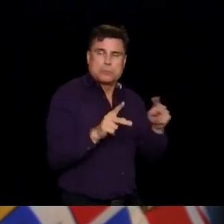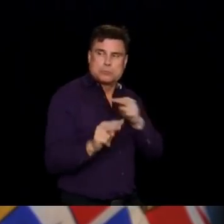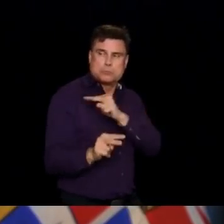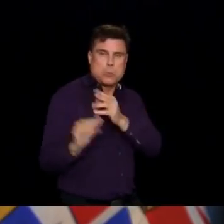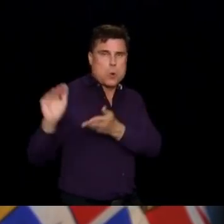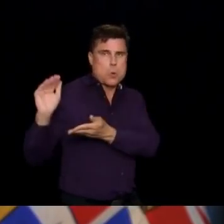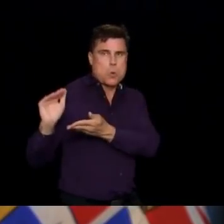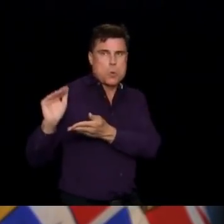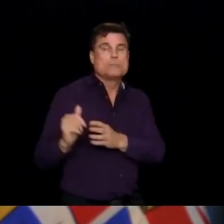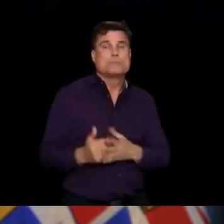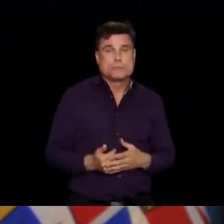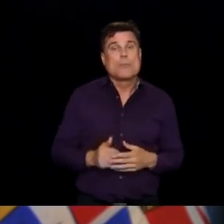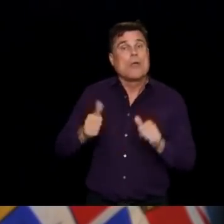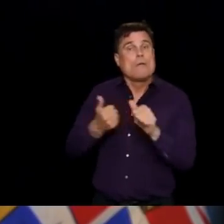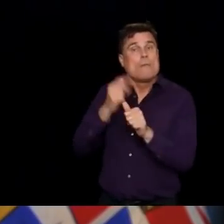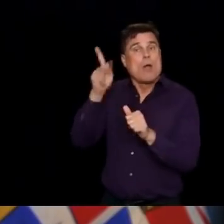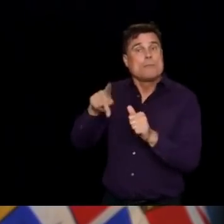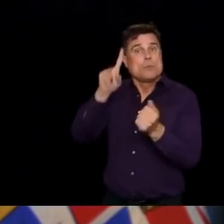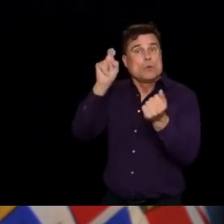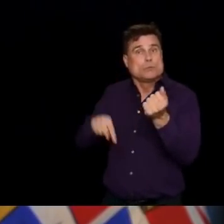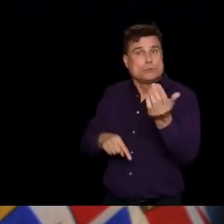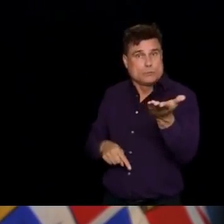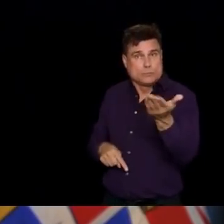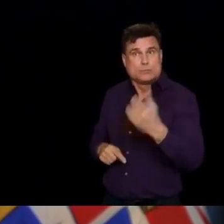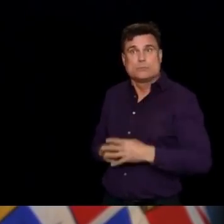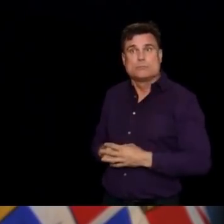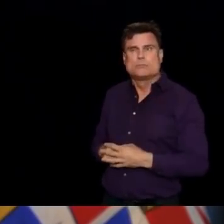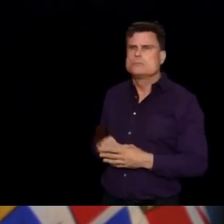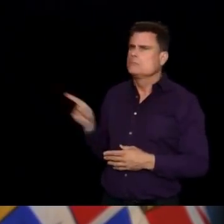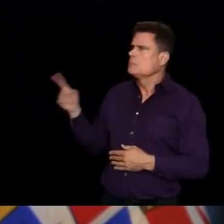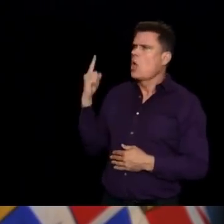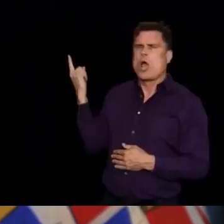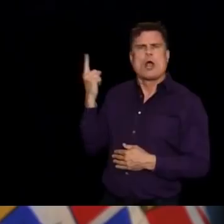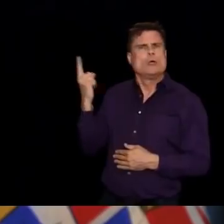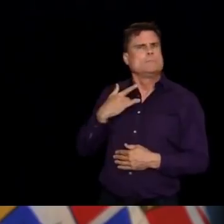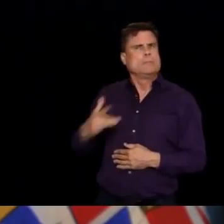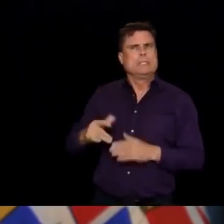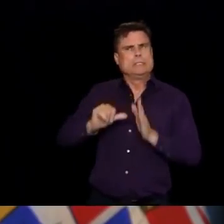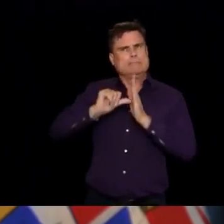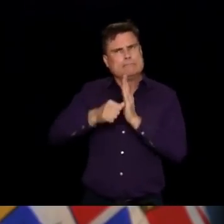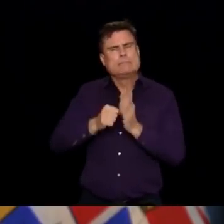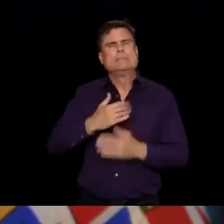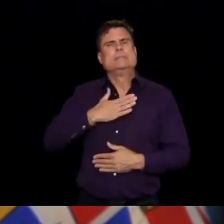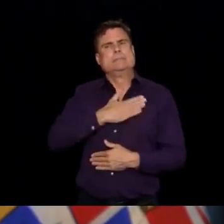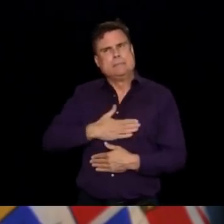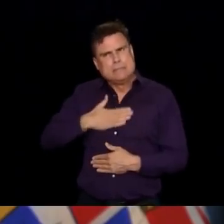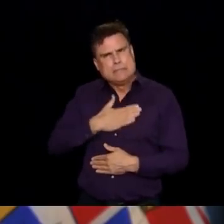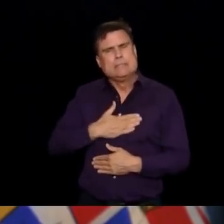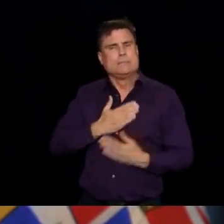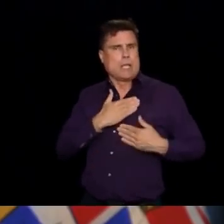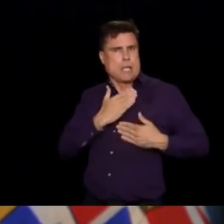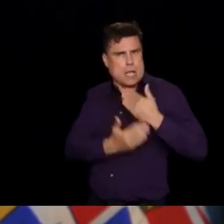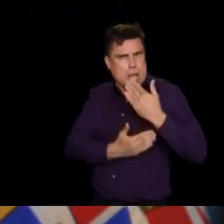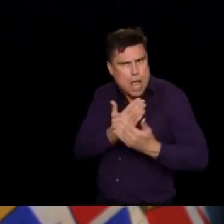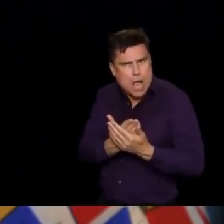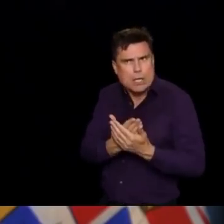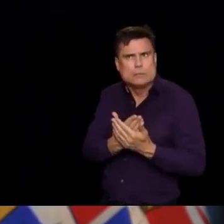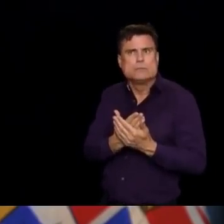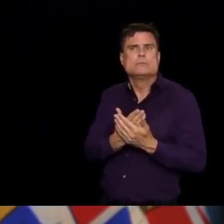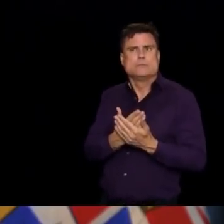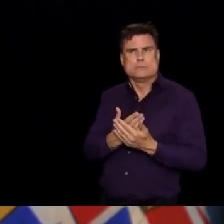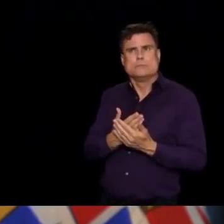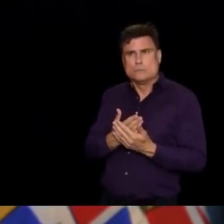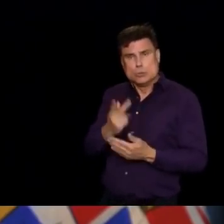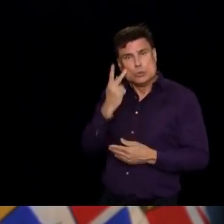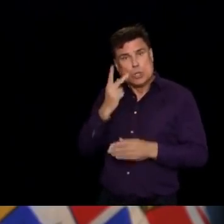and how you stress the importance of people trying to be compassionate and understanding that these people may be Canadians